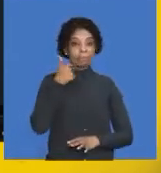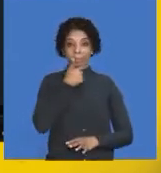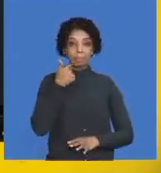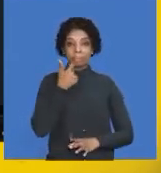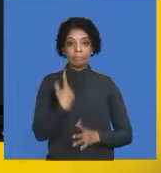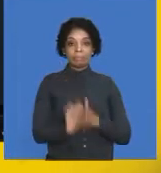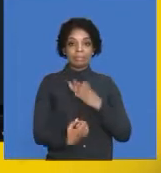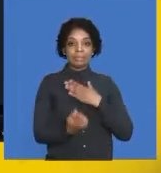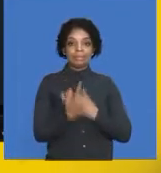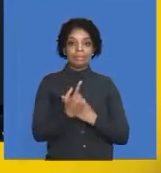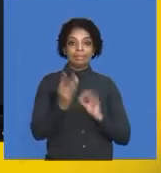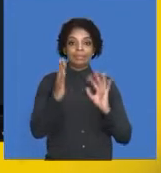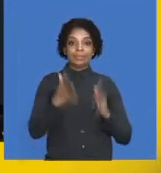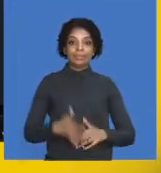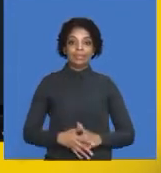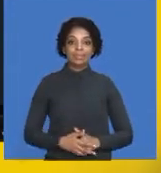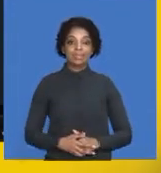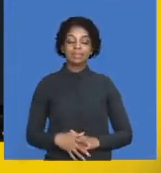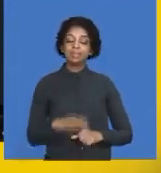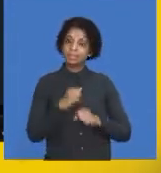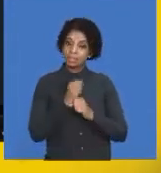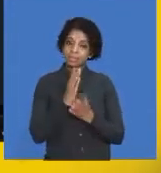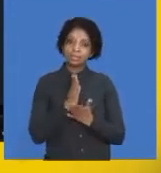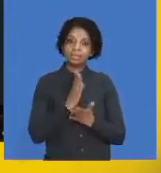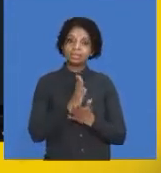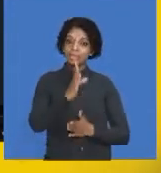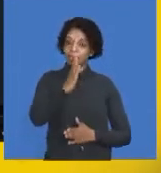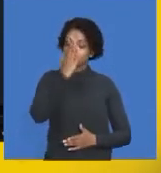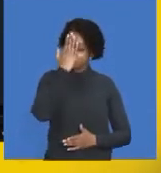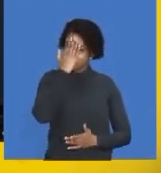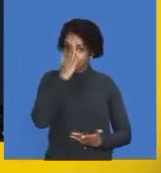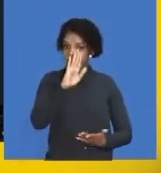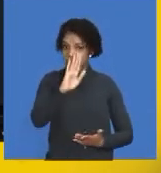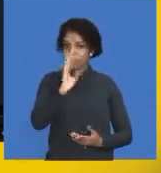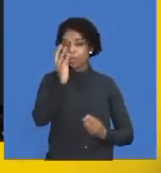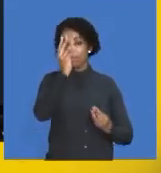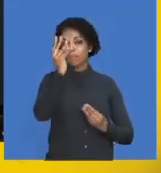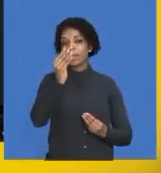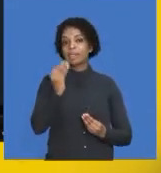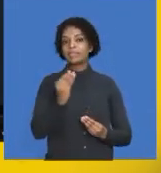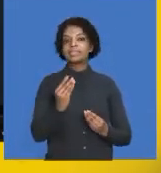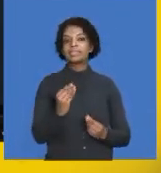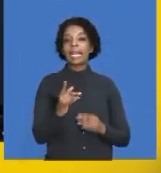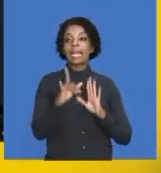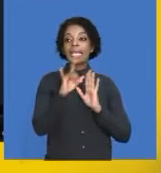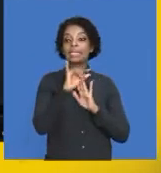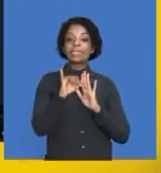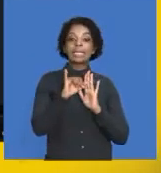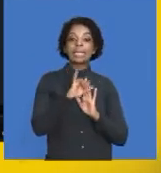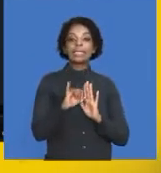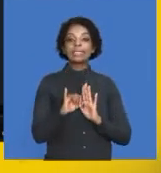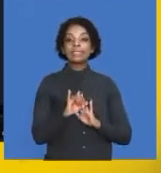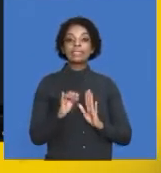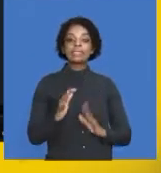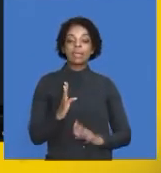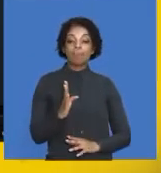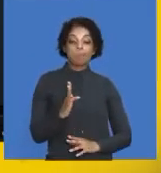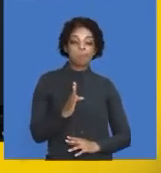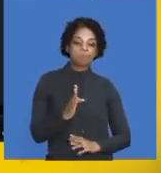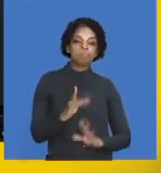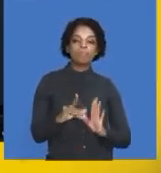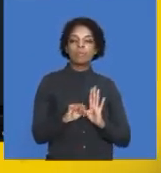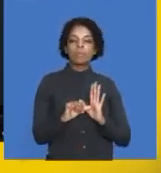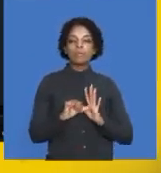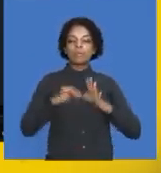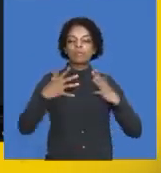seconds away. Make sure that you know your financial indicators. Very, very, very important.